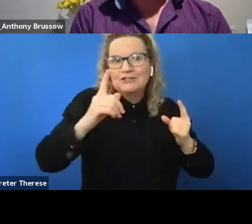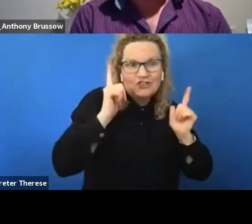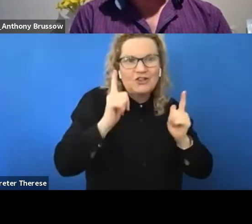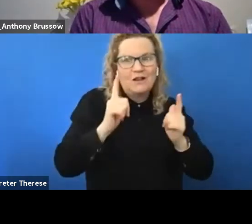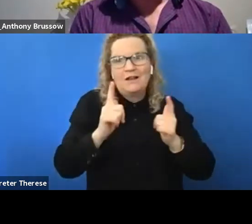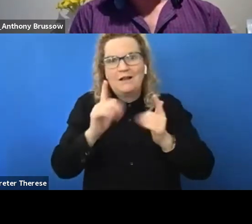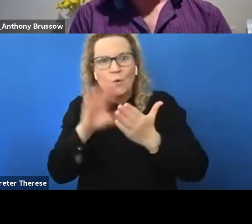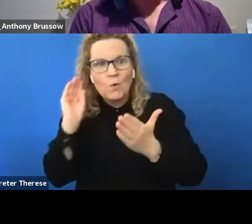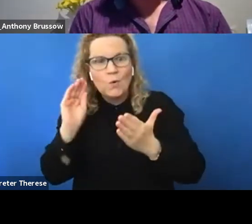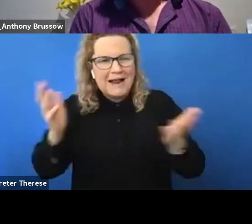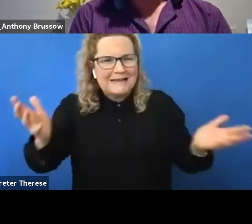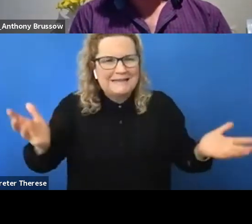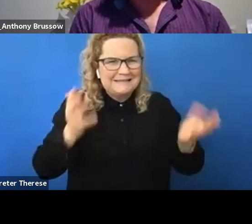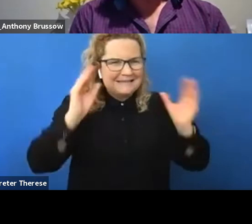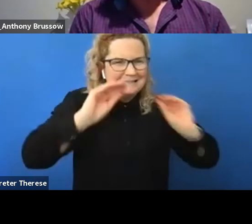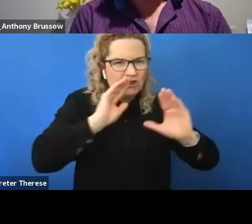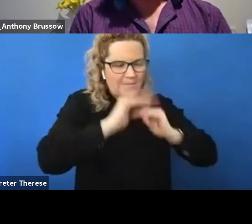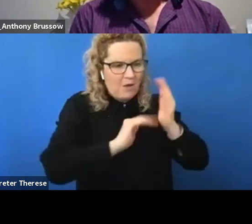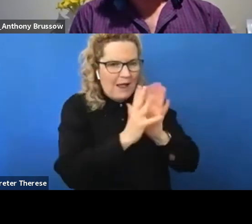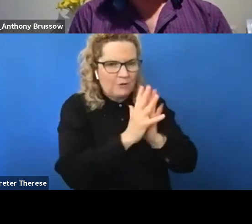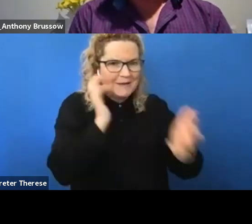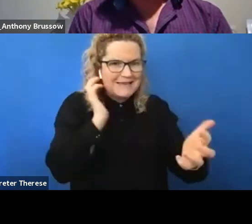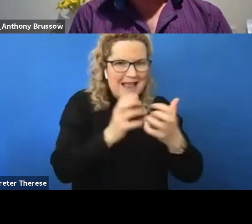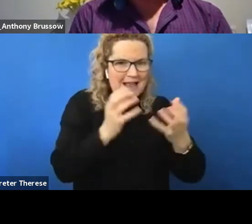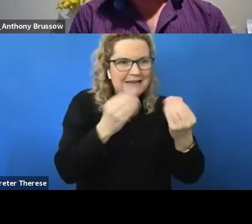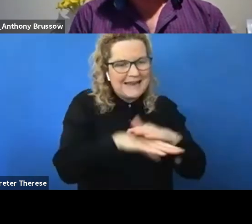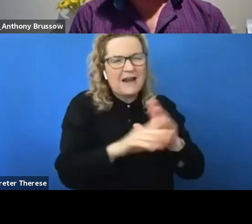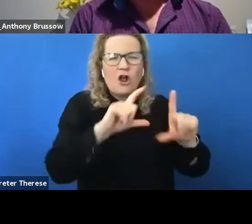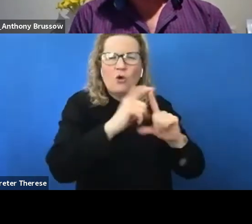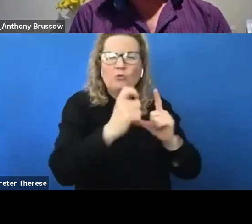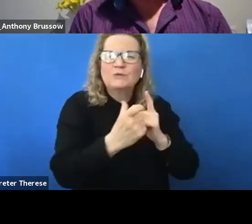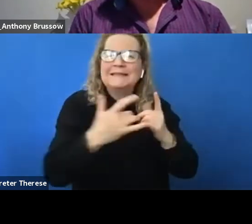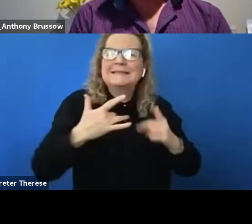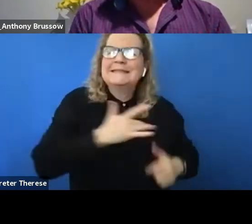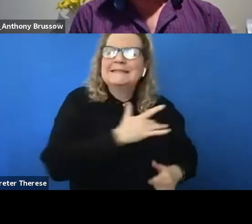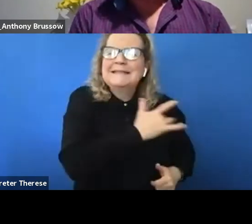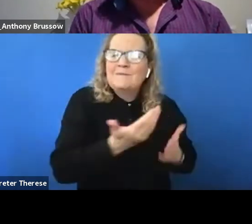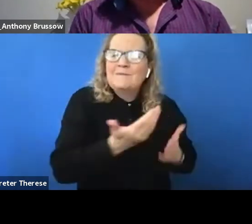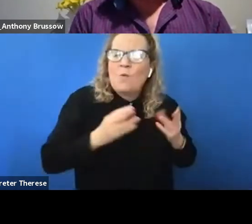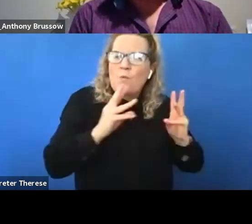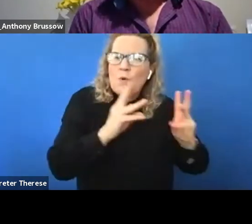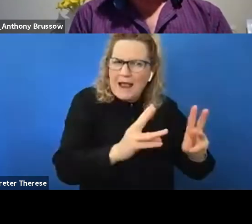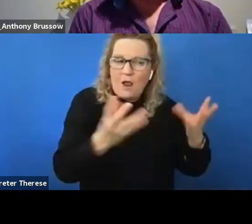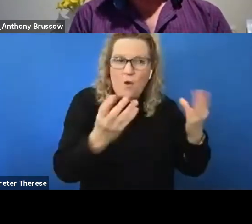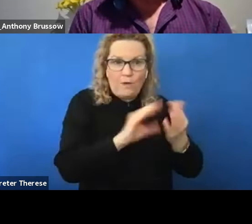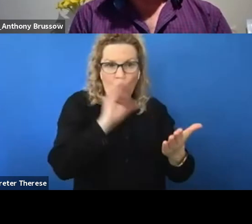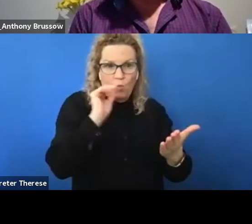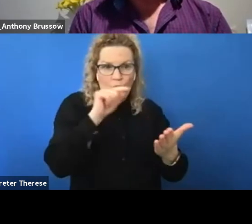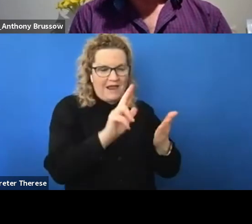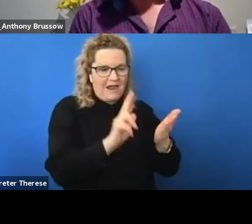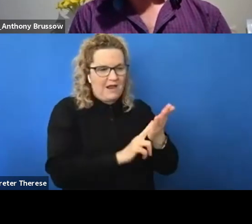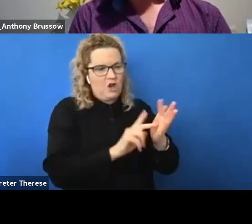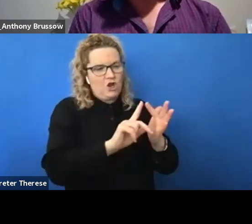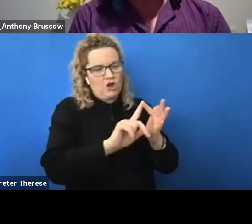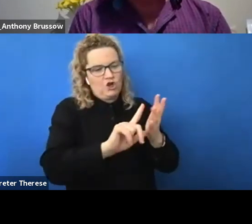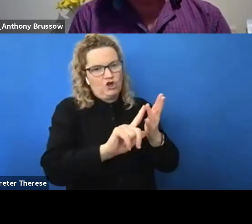in a culturally sensitive way with students who are in neurodiverse cohorts. So that